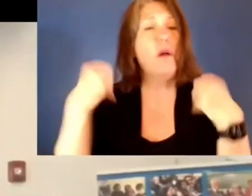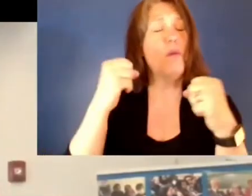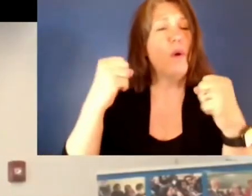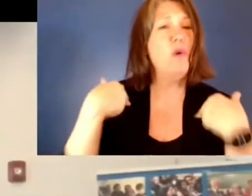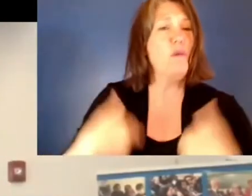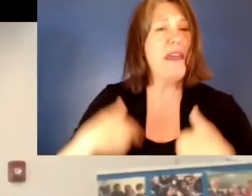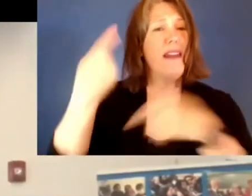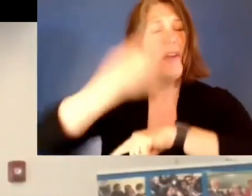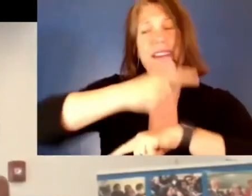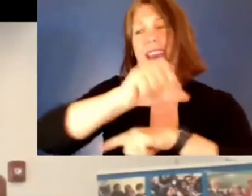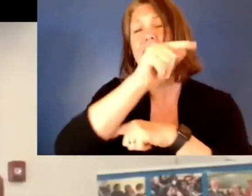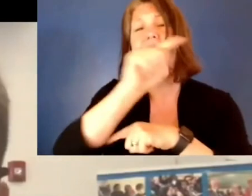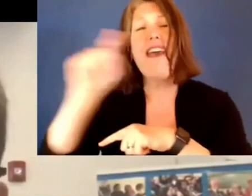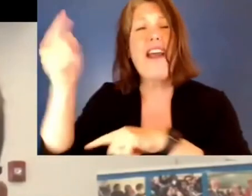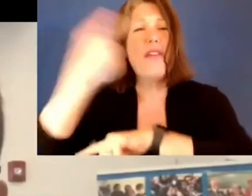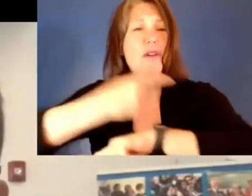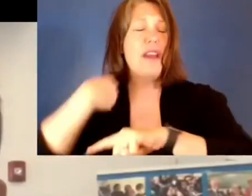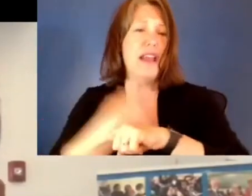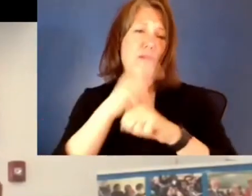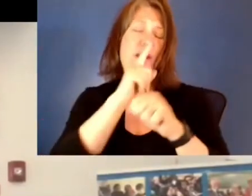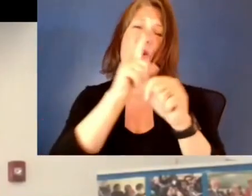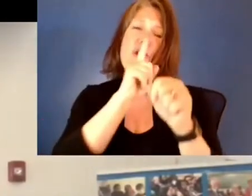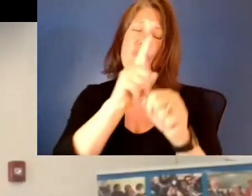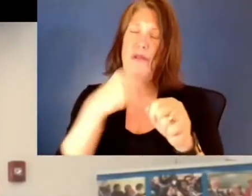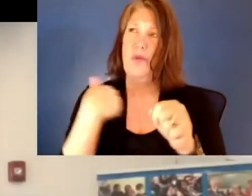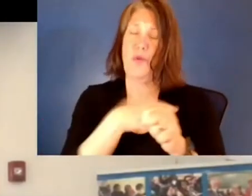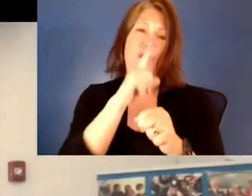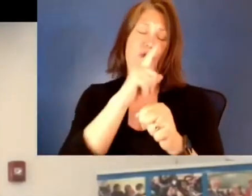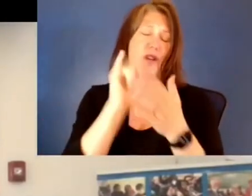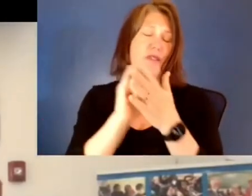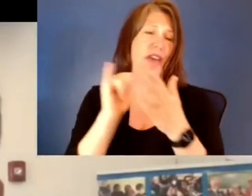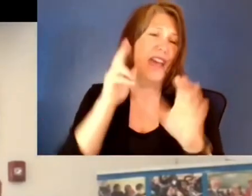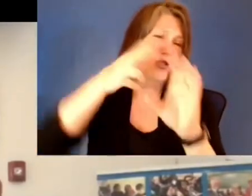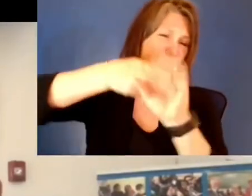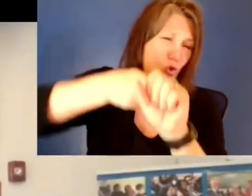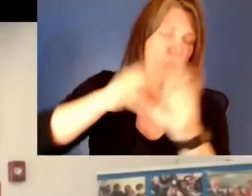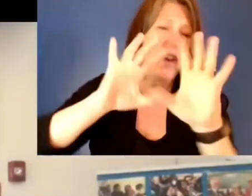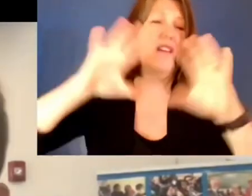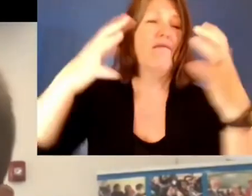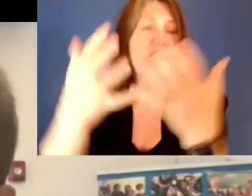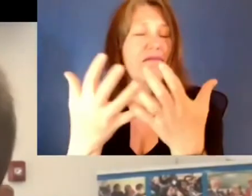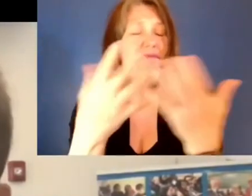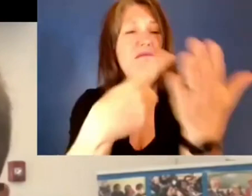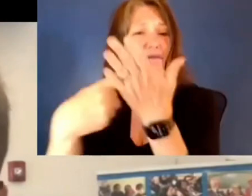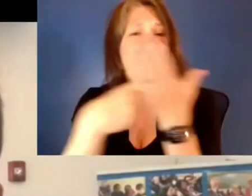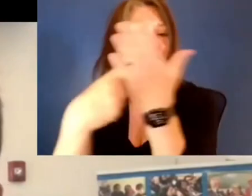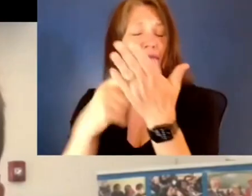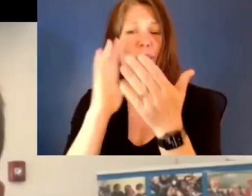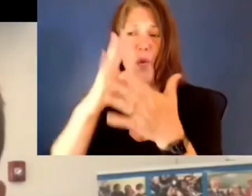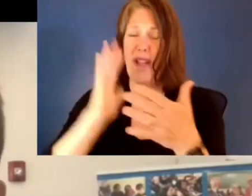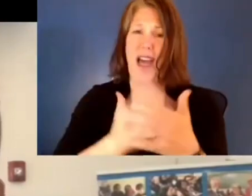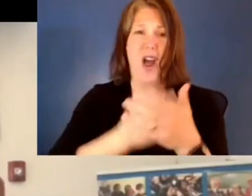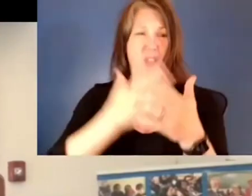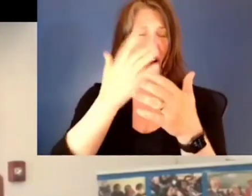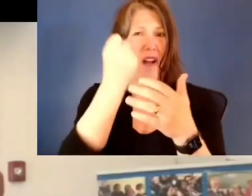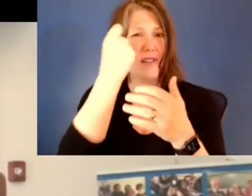sure that by joining in a global conversation, we'll deepen our understanding and we'll be able to share some of the